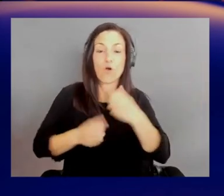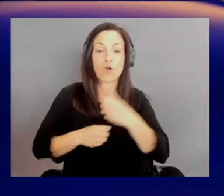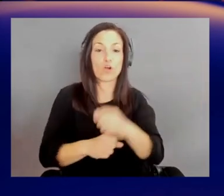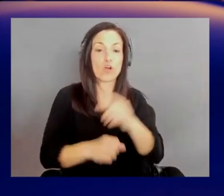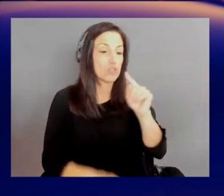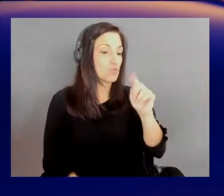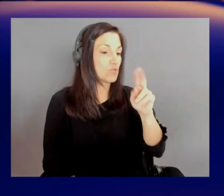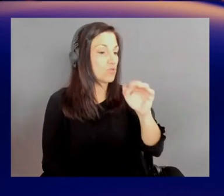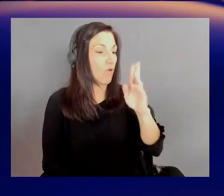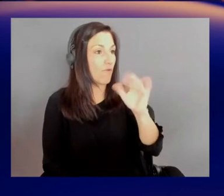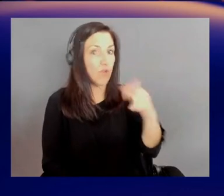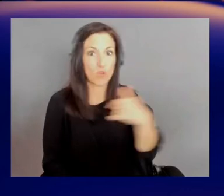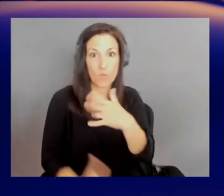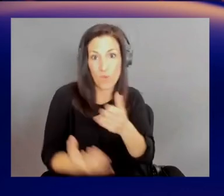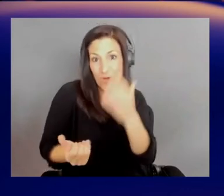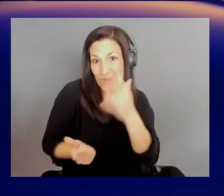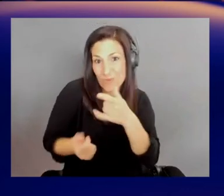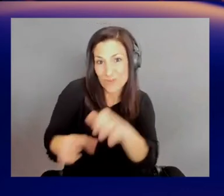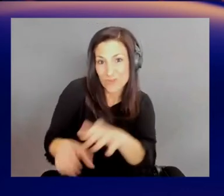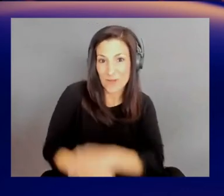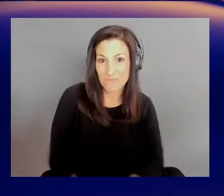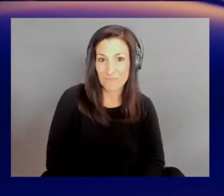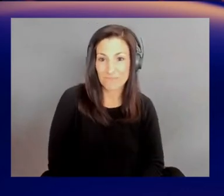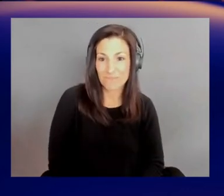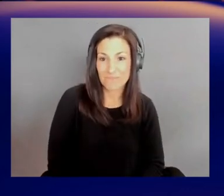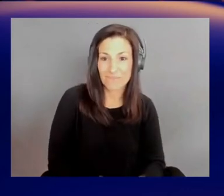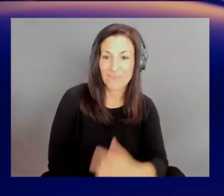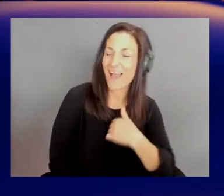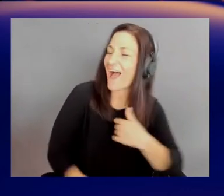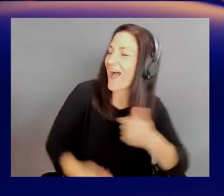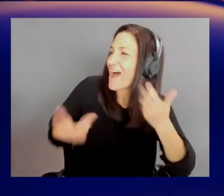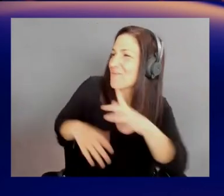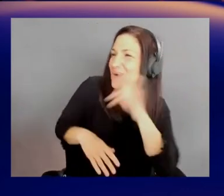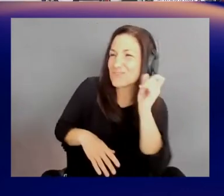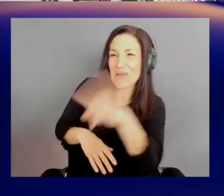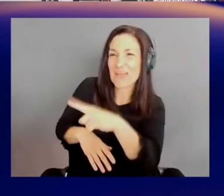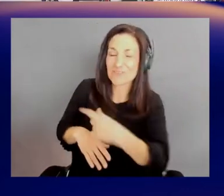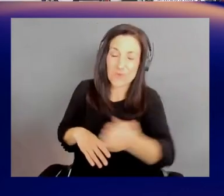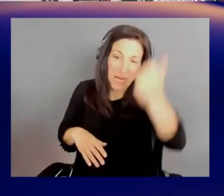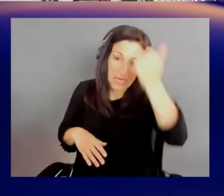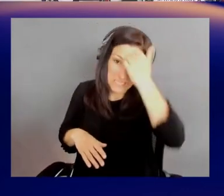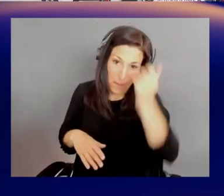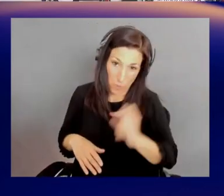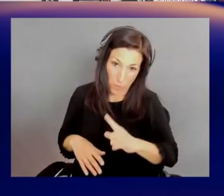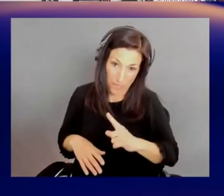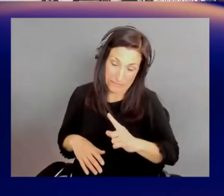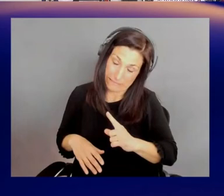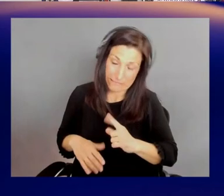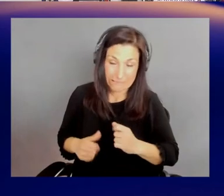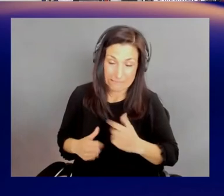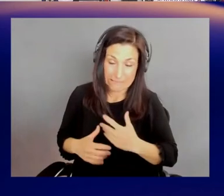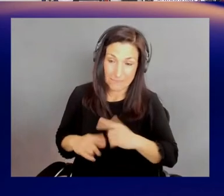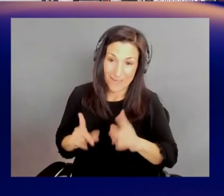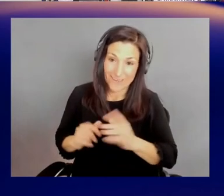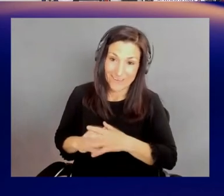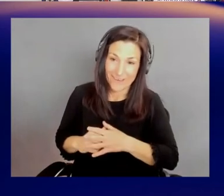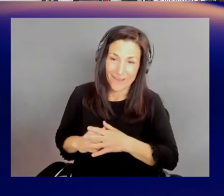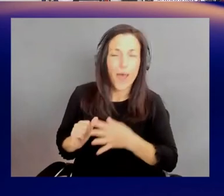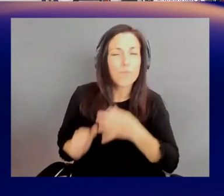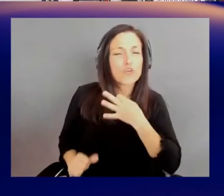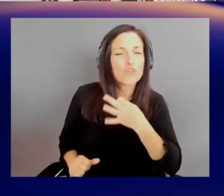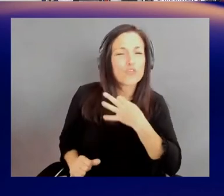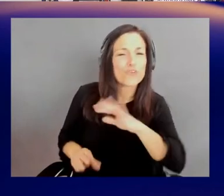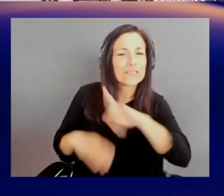All right. So at the risk of asking you a question, a dumb question, curious on what the